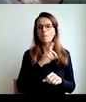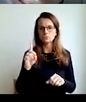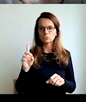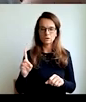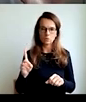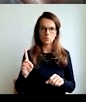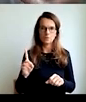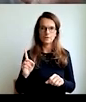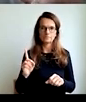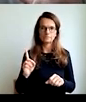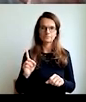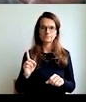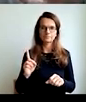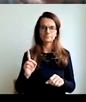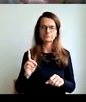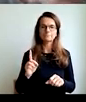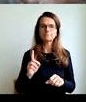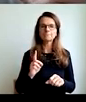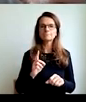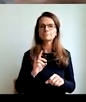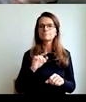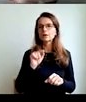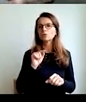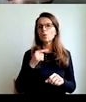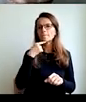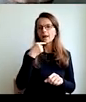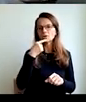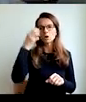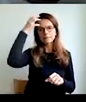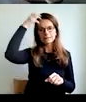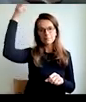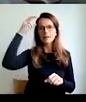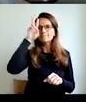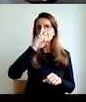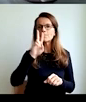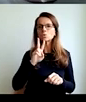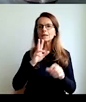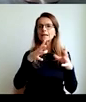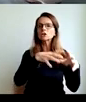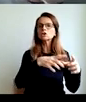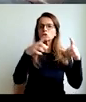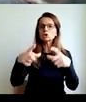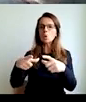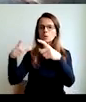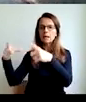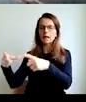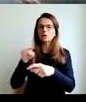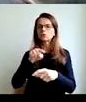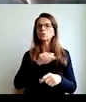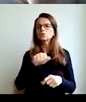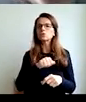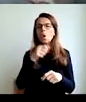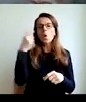that scientific call blue zones.